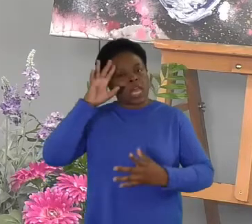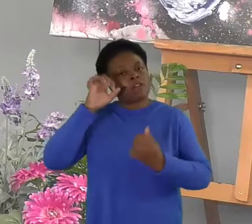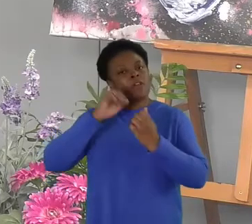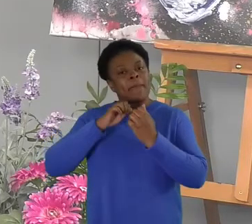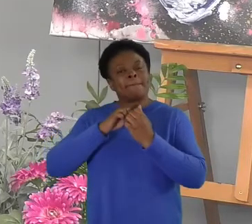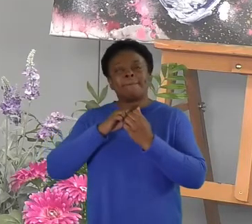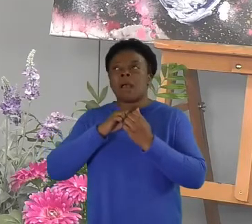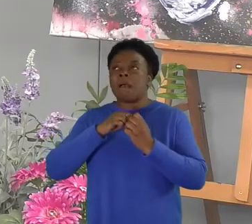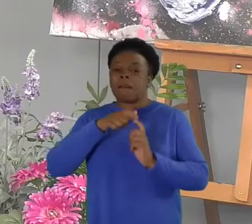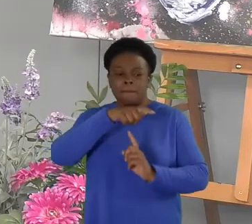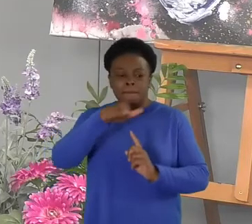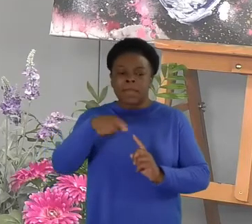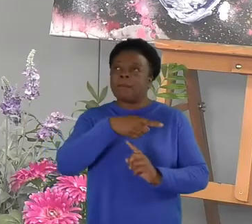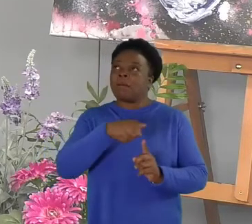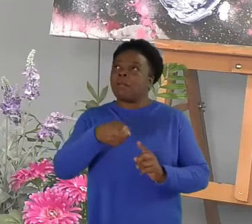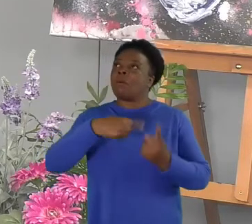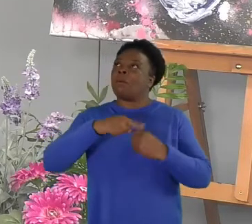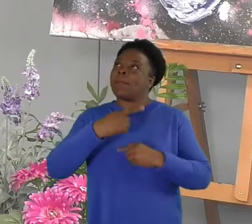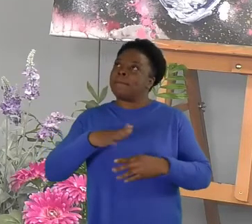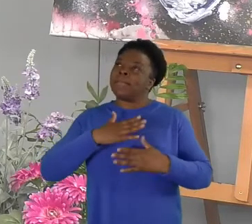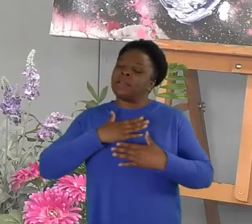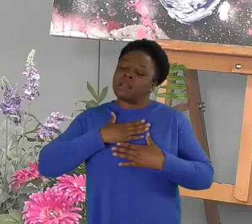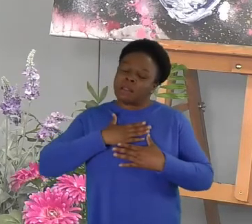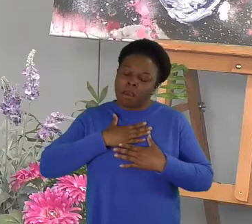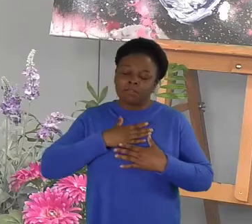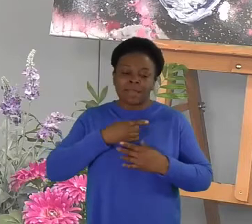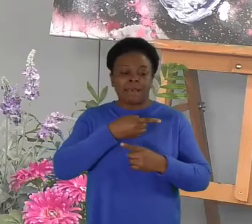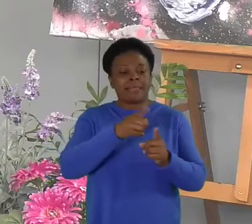those who we have loved and lost.